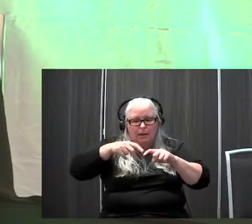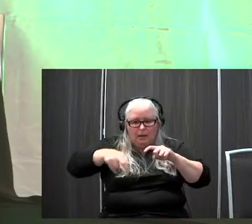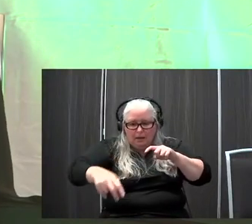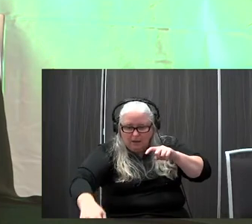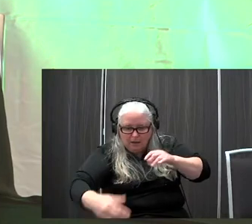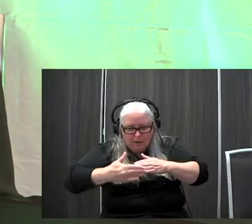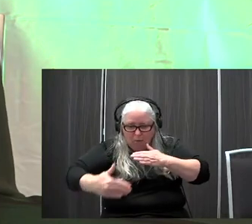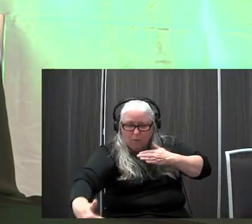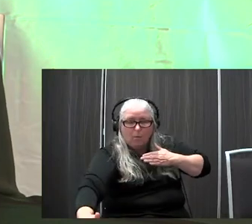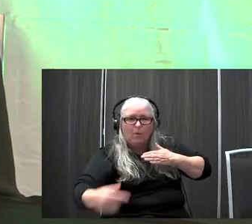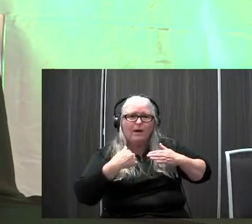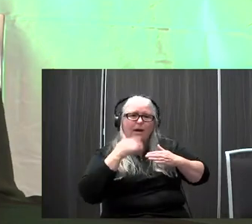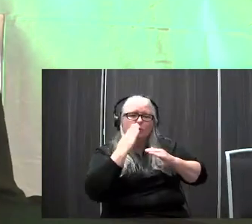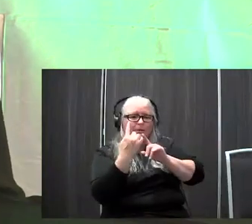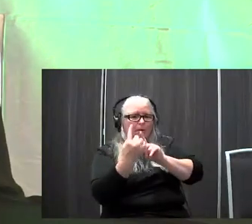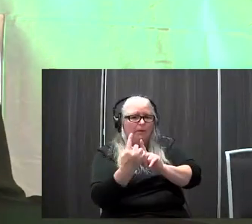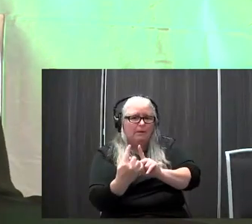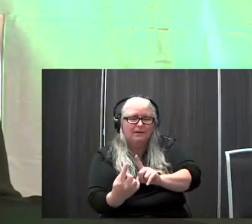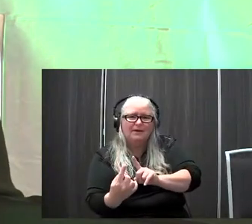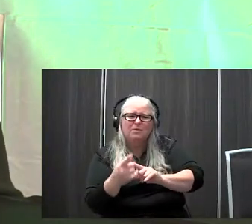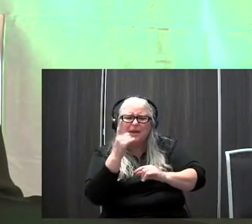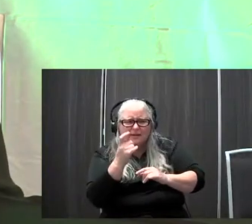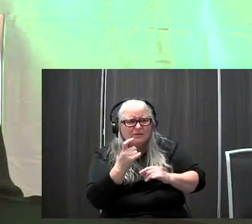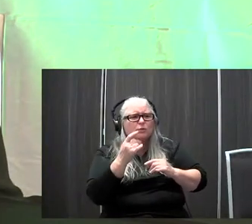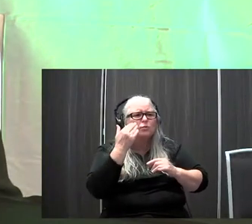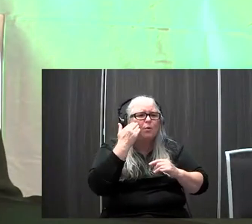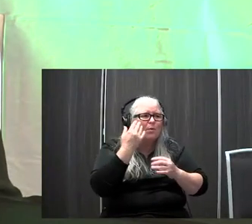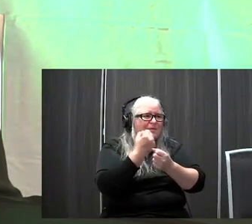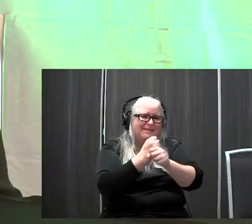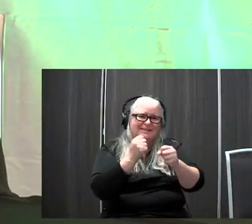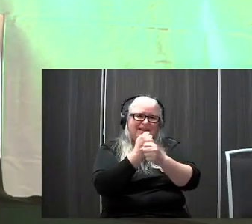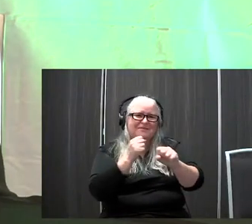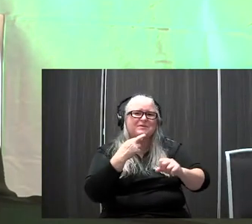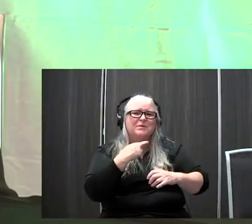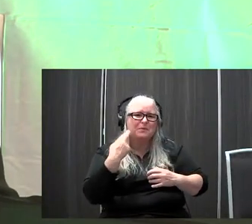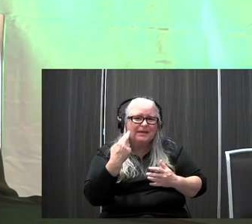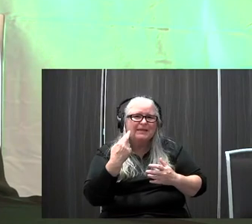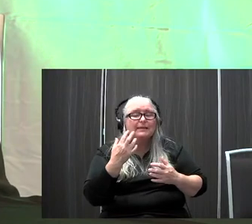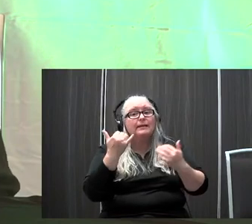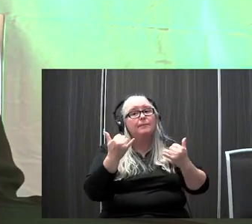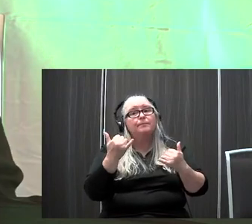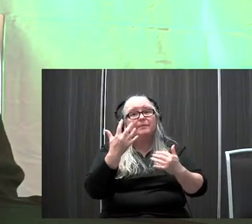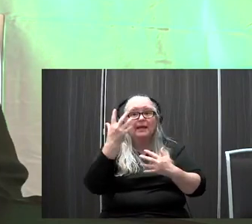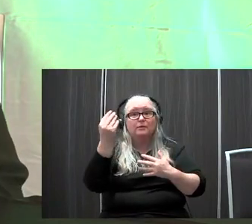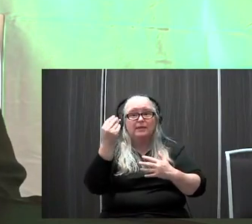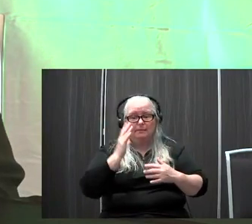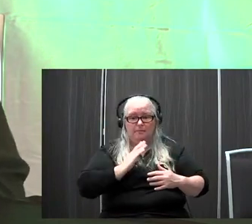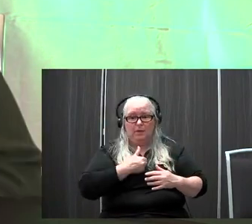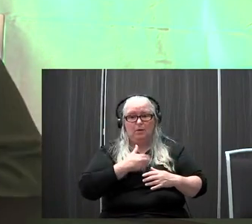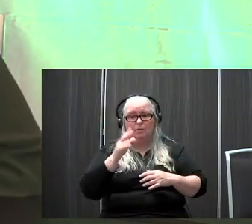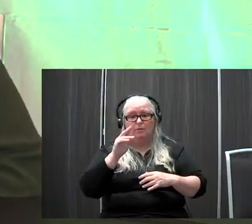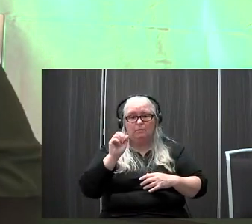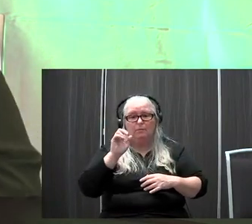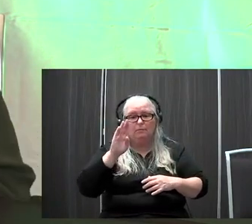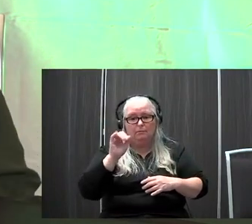kind of judge, you know, the safety risk based on what you think they can do. Now outside, um, our backyard is pretty